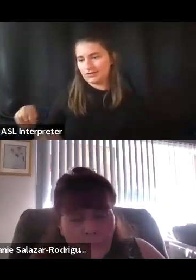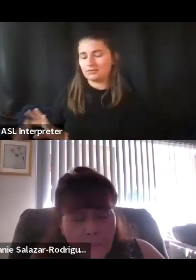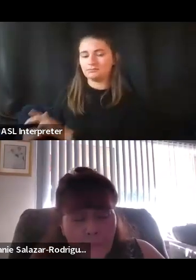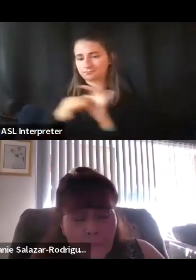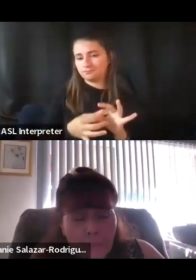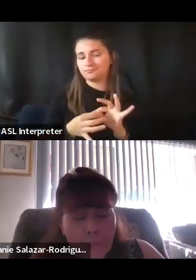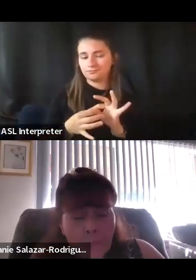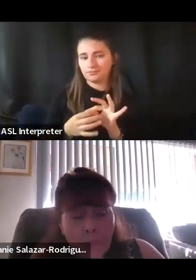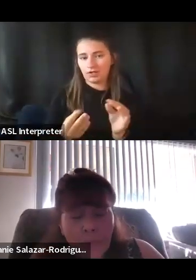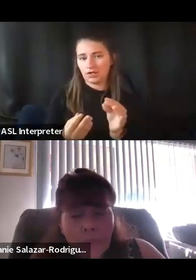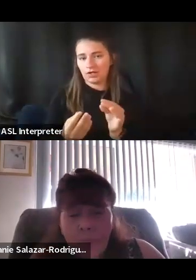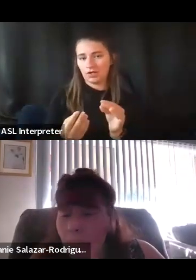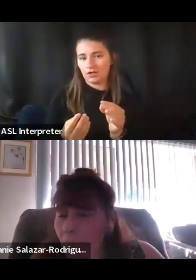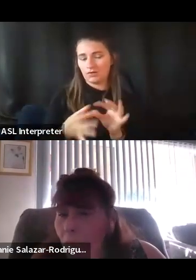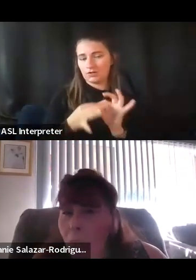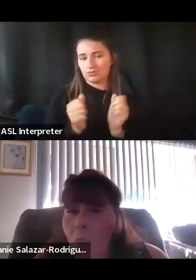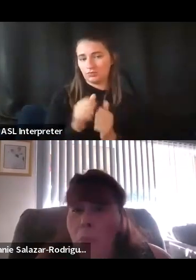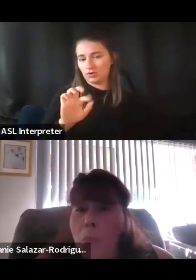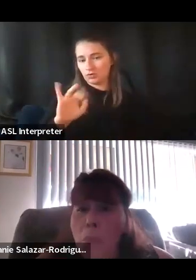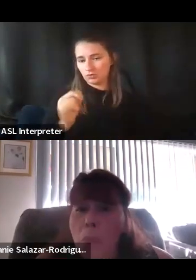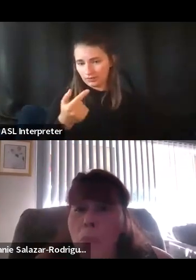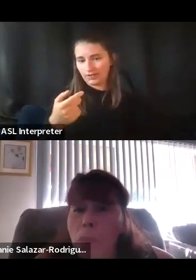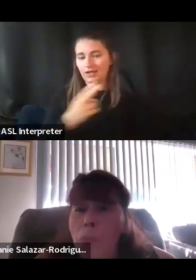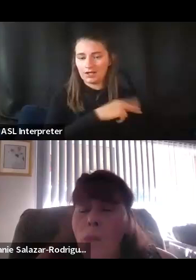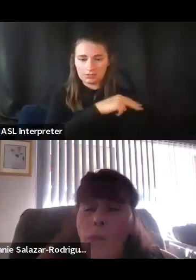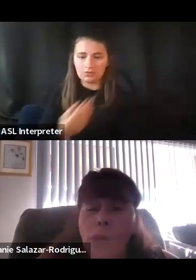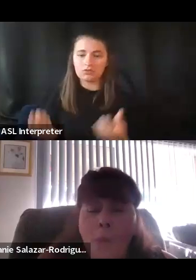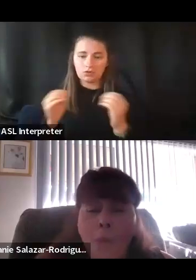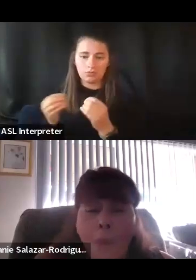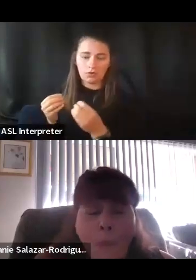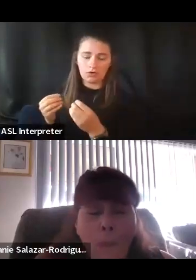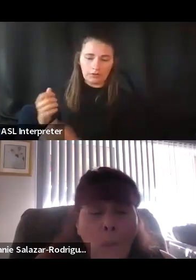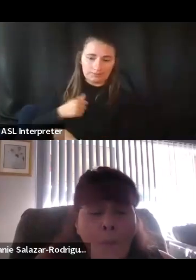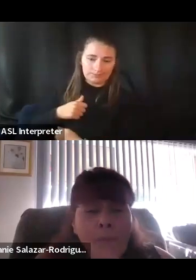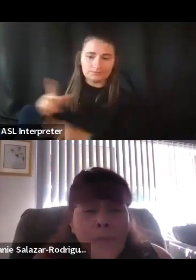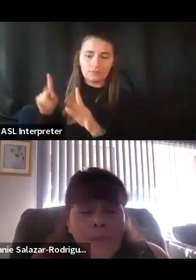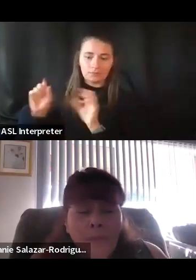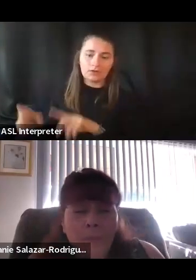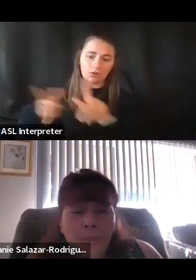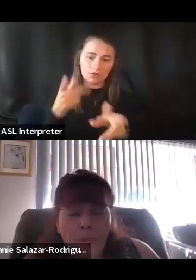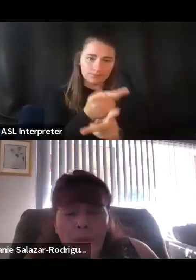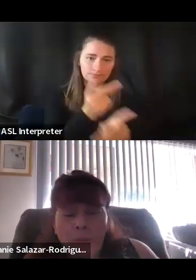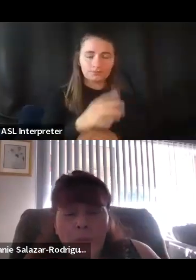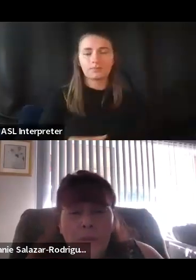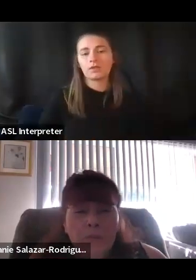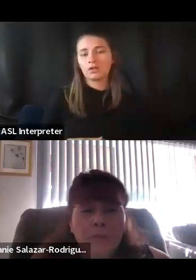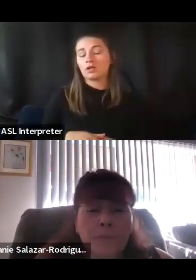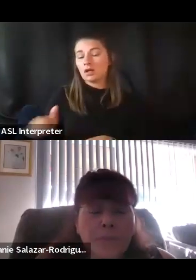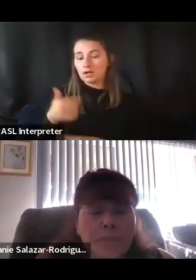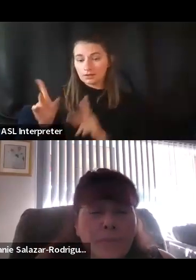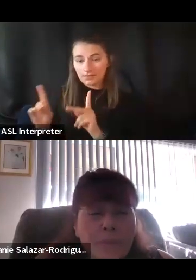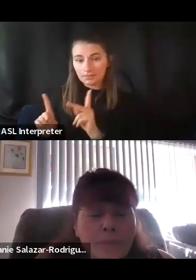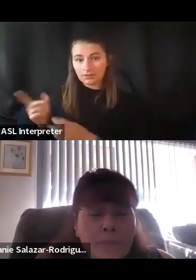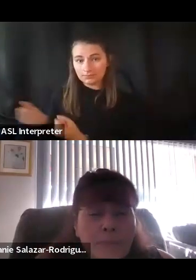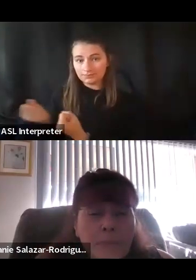service members could get their care there. As far as advocating for others in transportation, education, health care, and